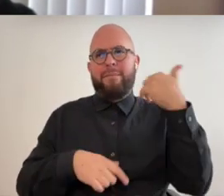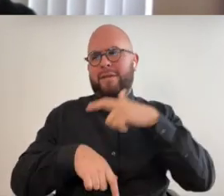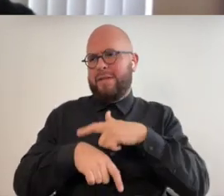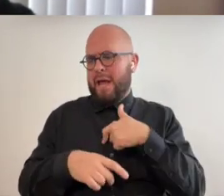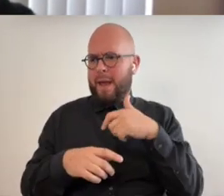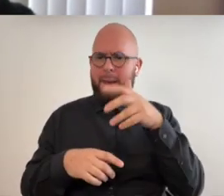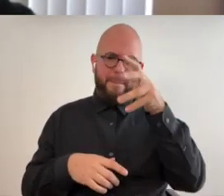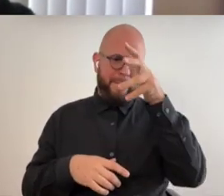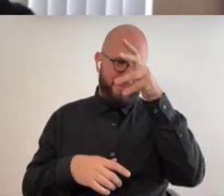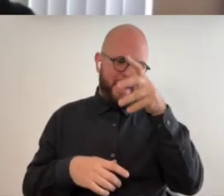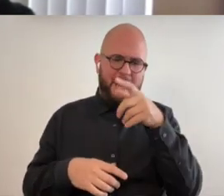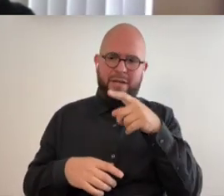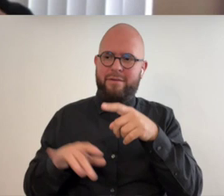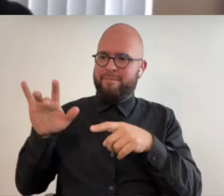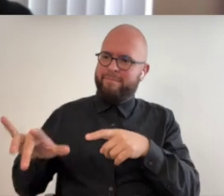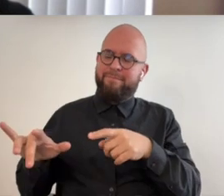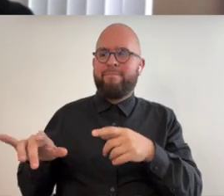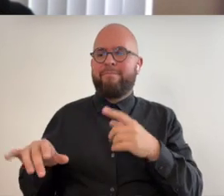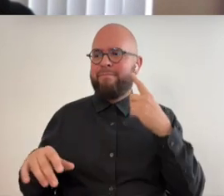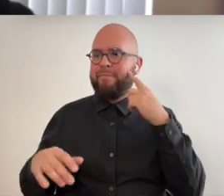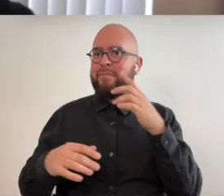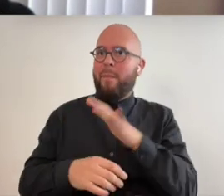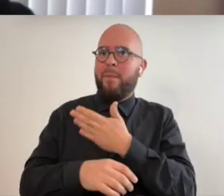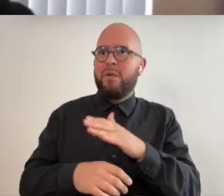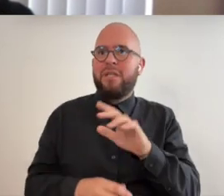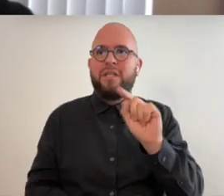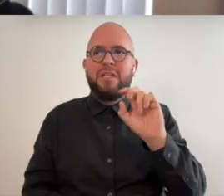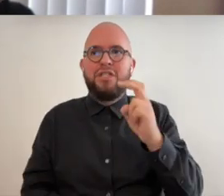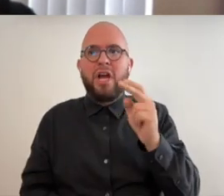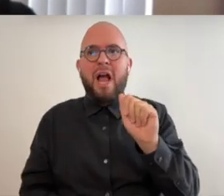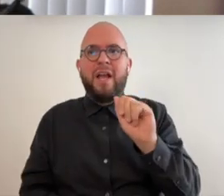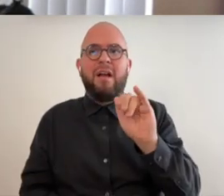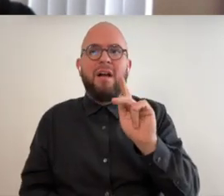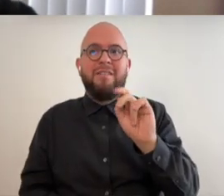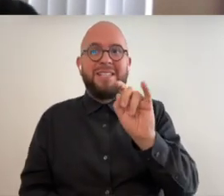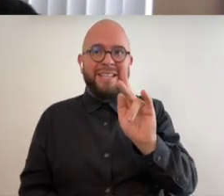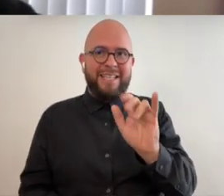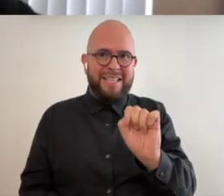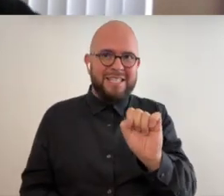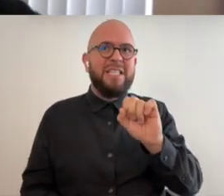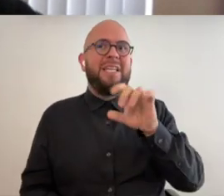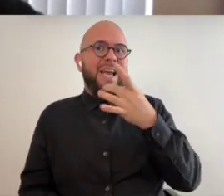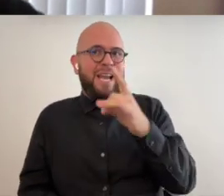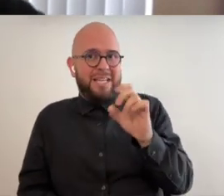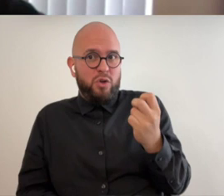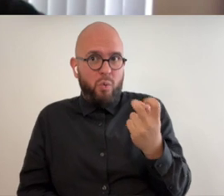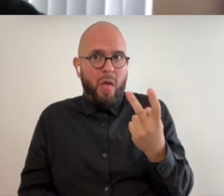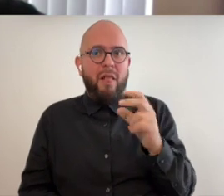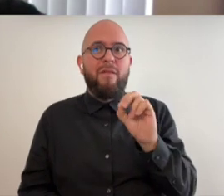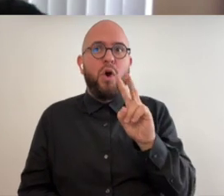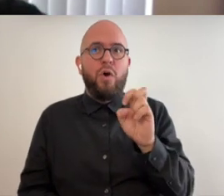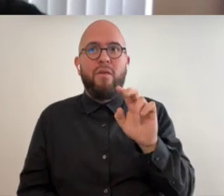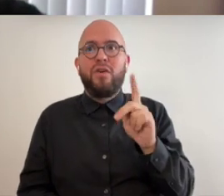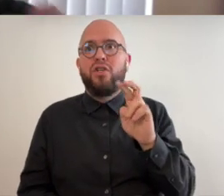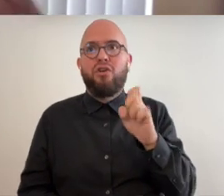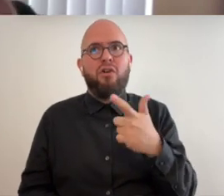played a recording of tchaikovsky's 1812 overture when i was five years old loved it gave me the record god bless him